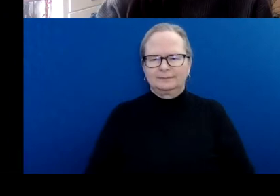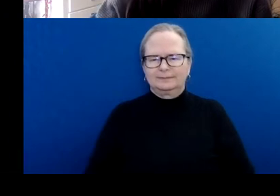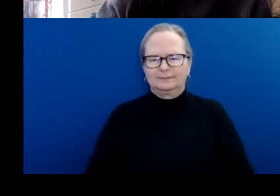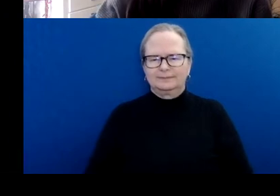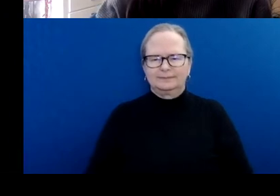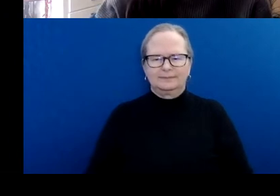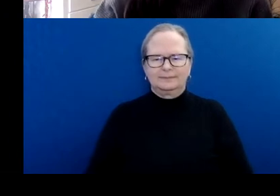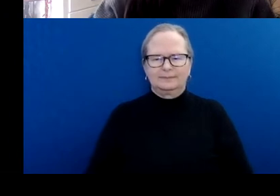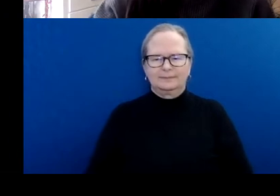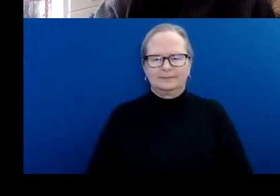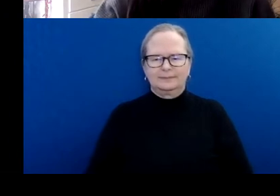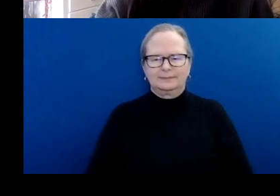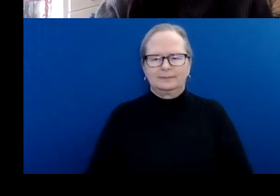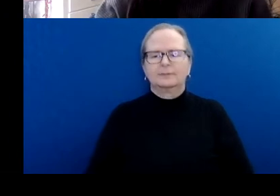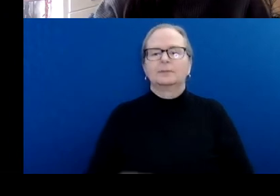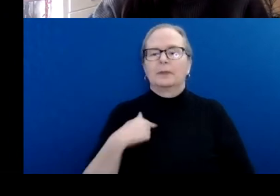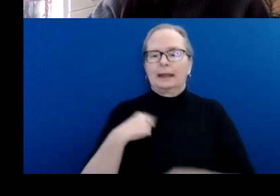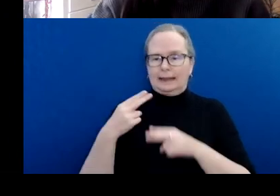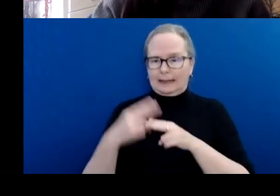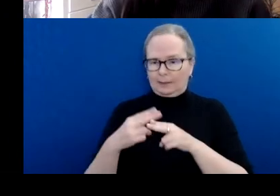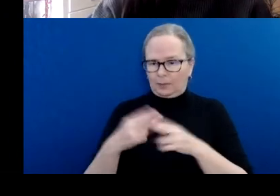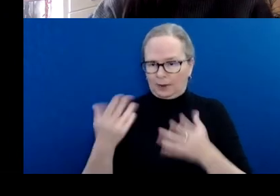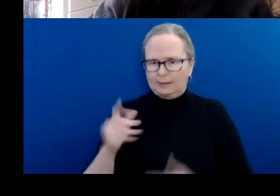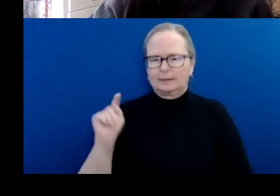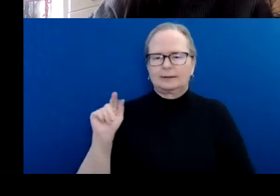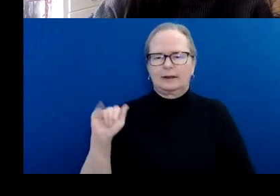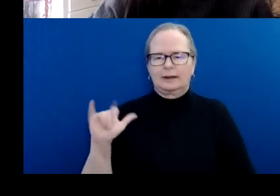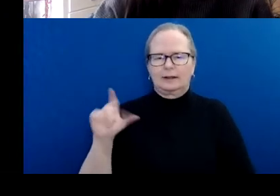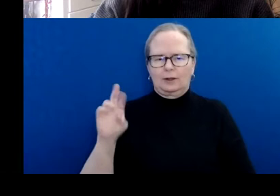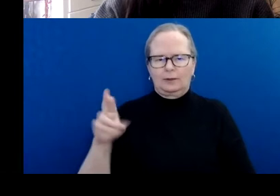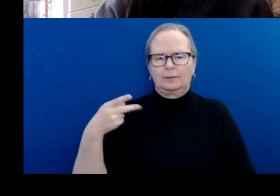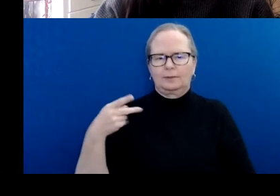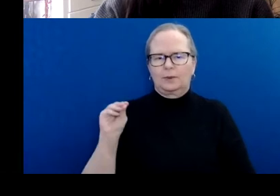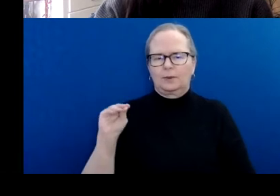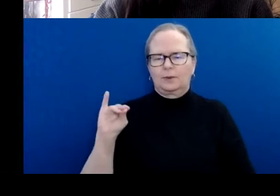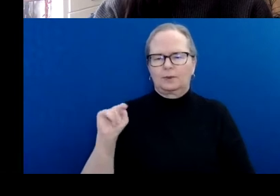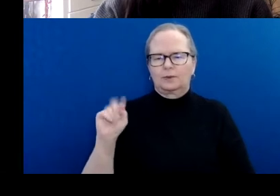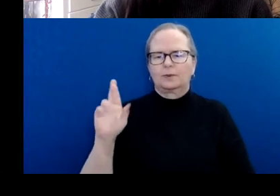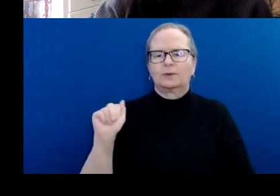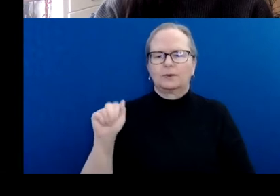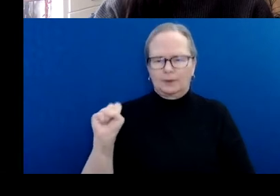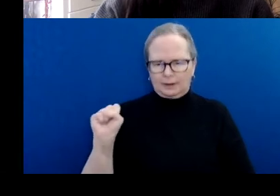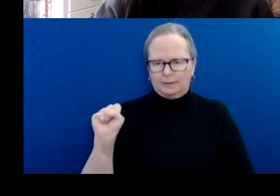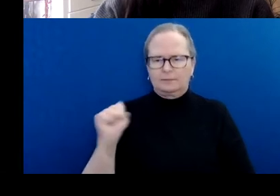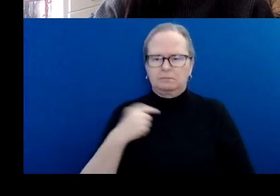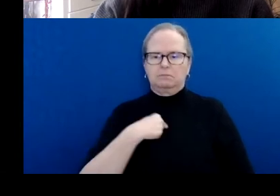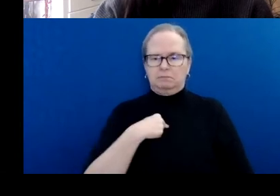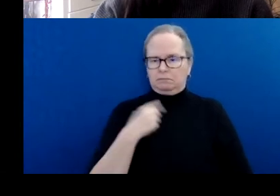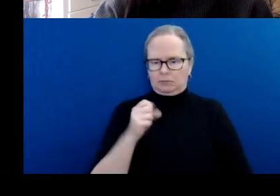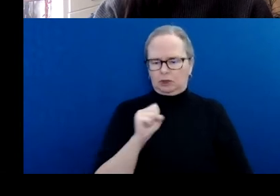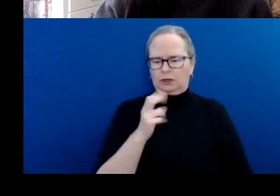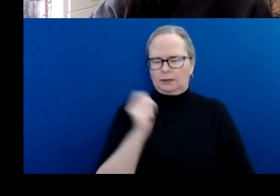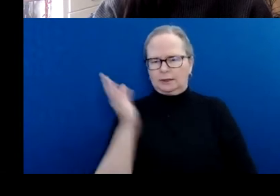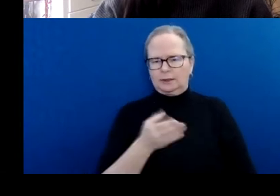My name is Taylor Poitras. I use she, her pronouns. And I'm